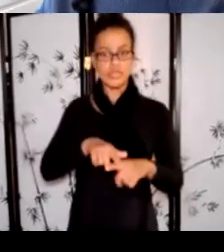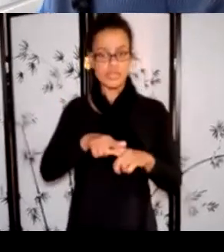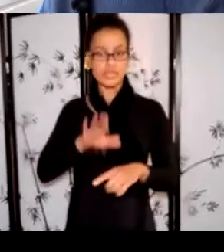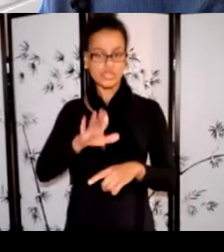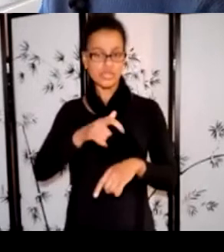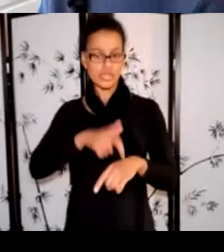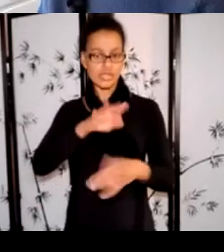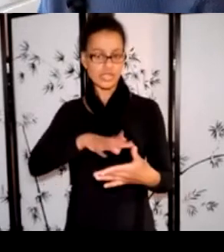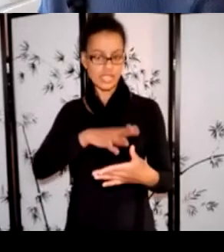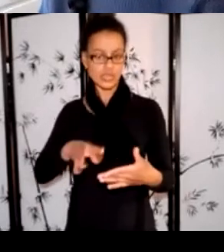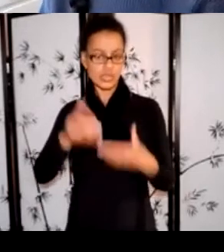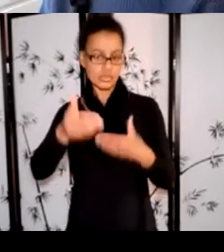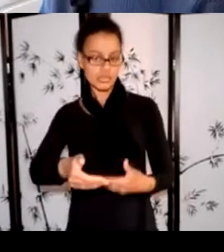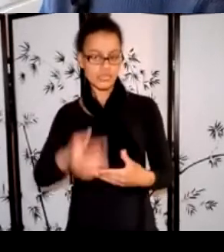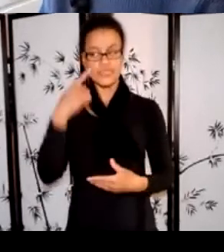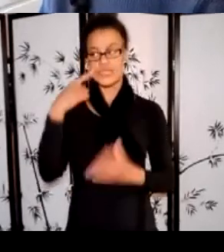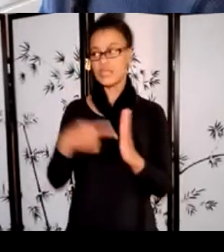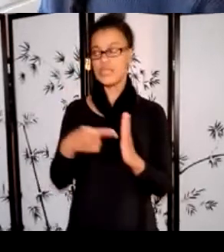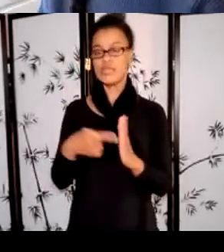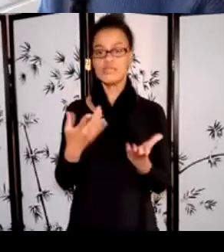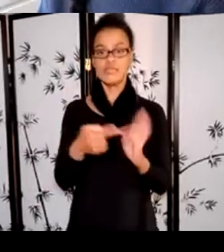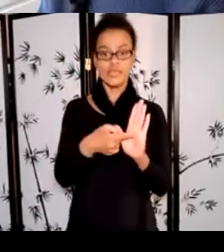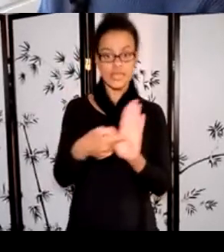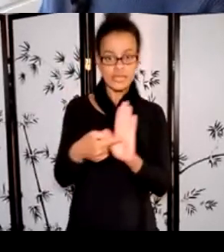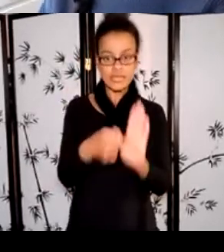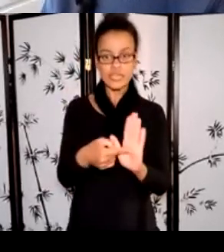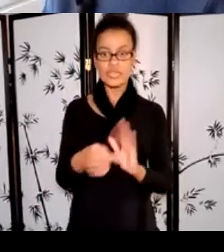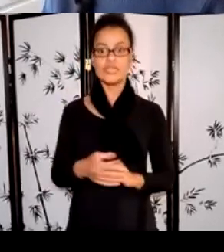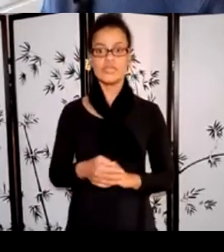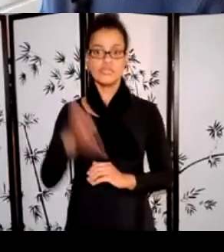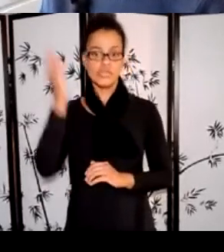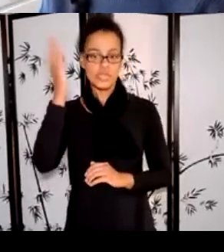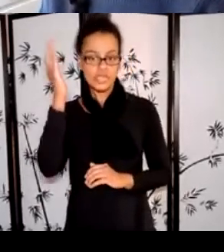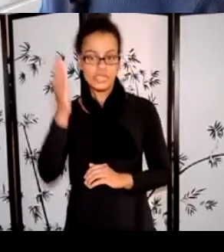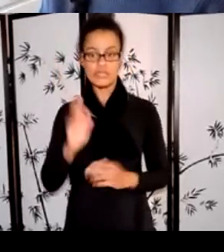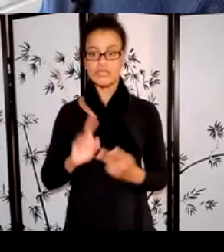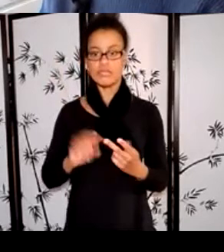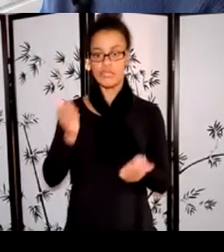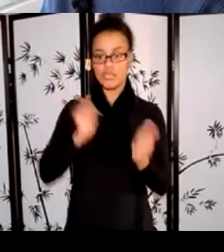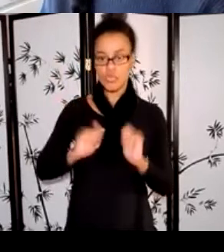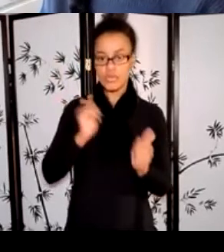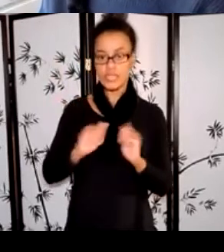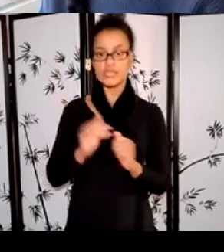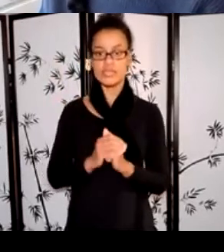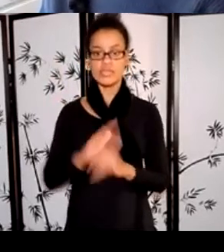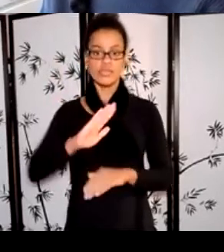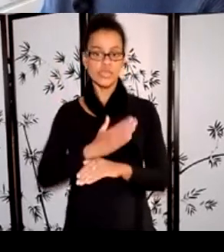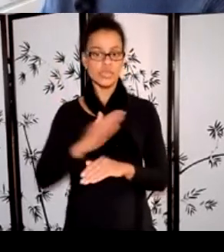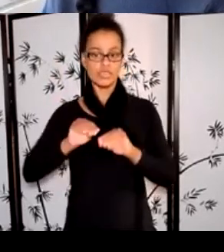Examples might be exhibitions, presentations, performances, releases, touring,